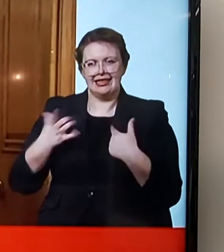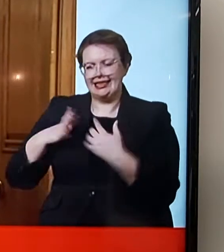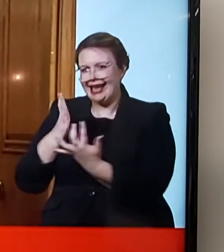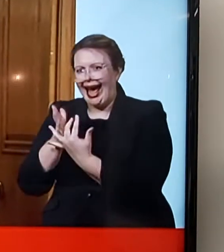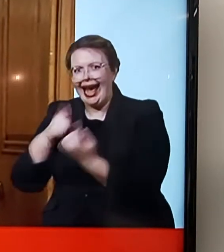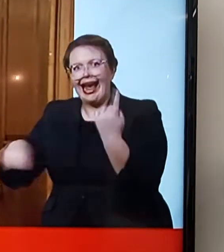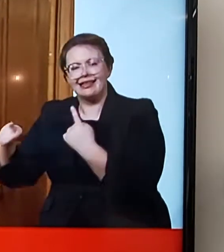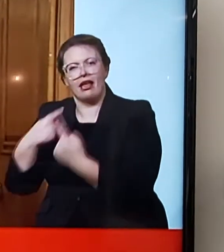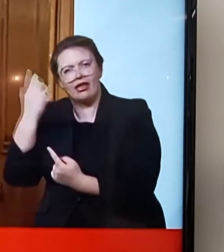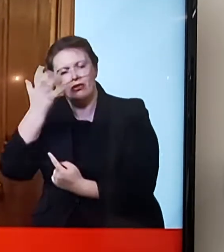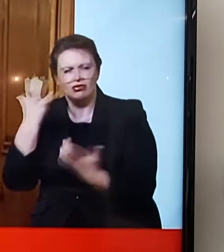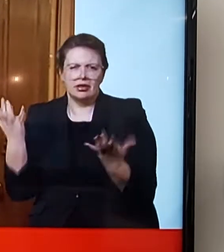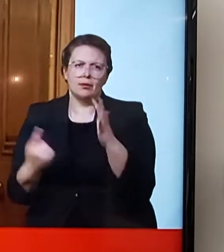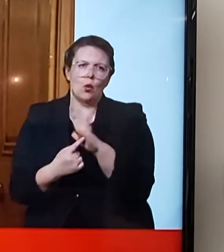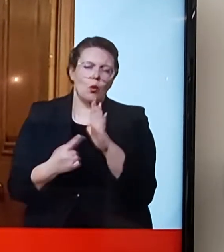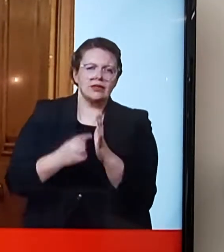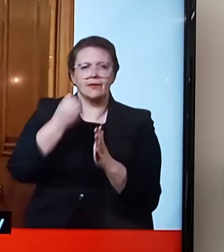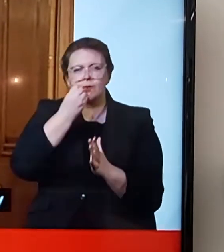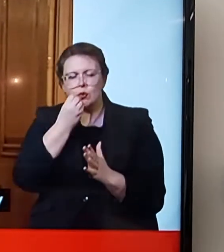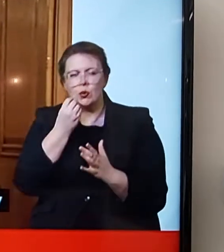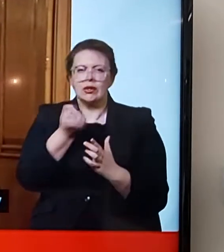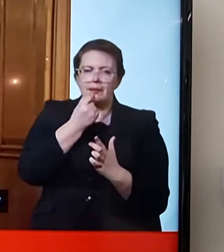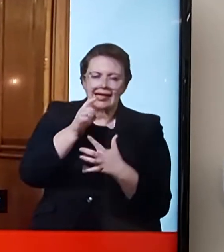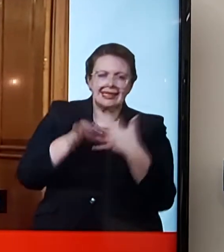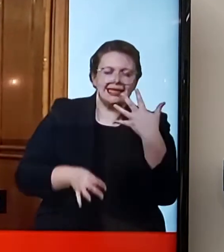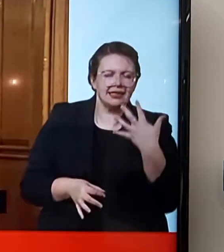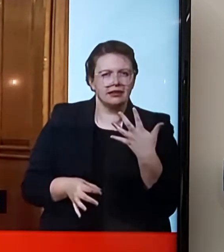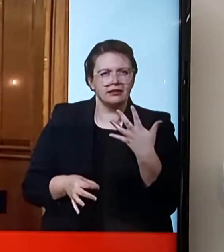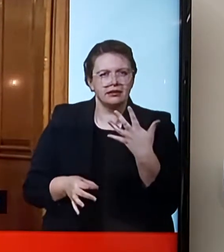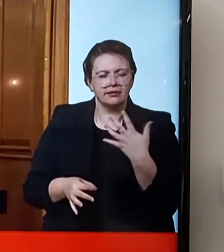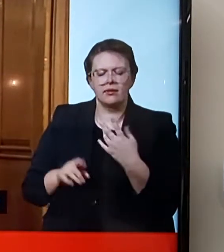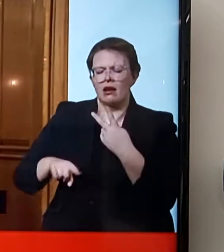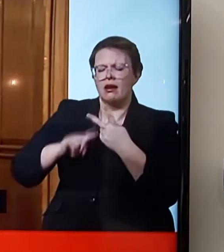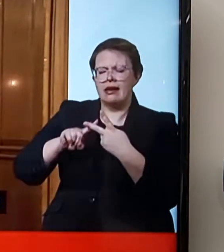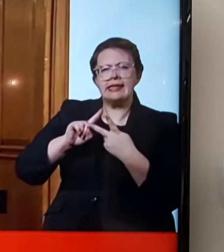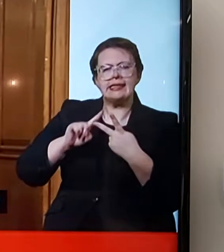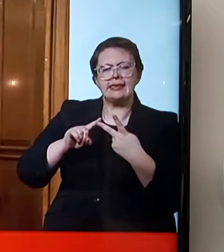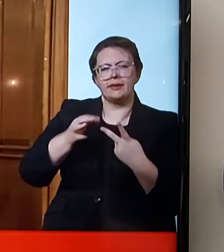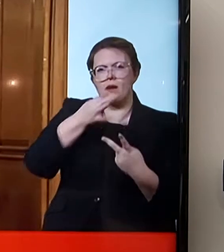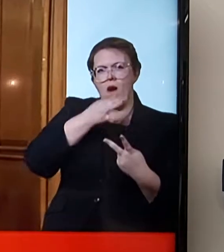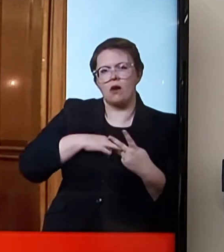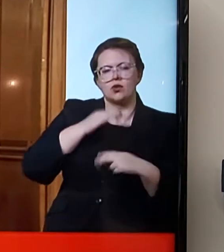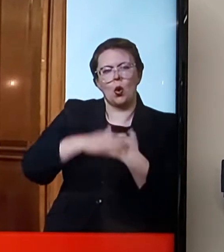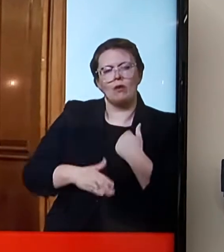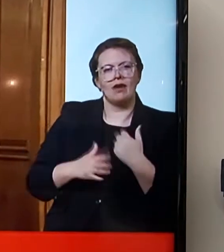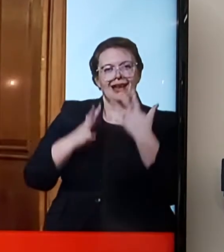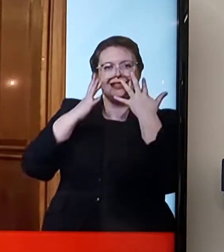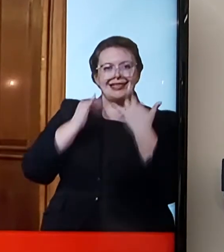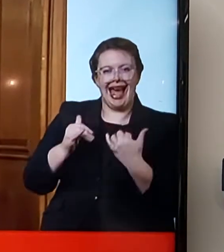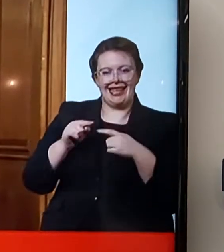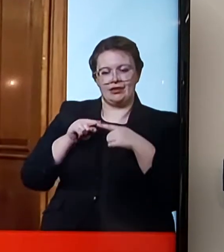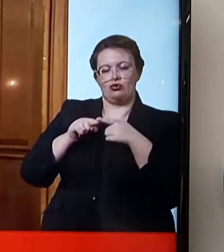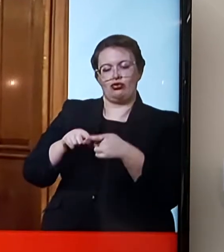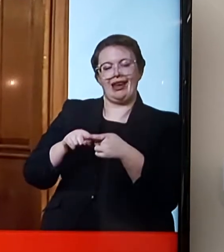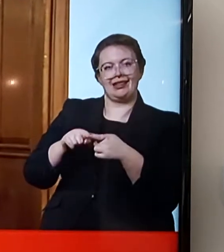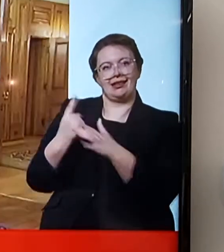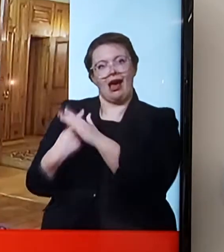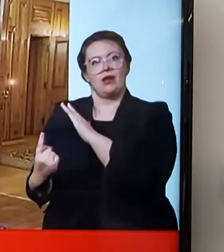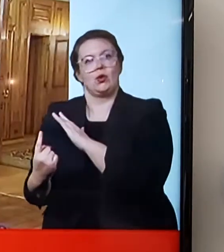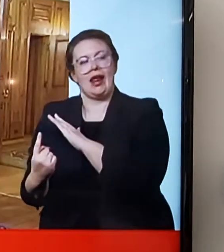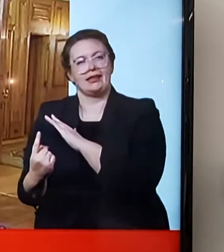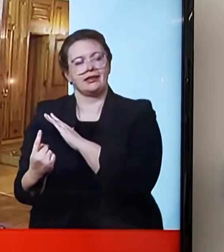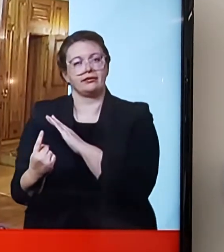And your second point comes about test and trace and isolate. And again,